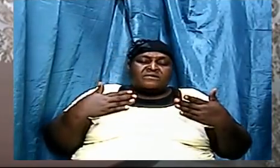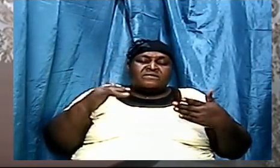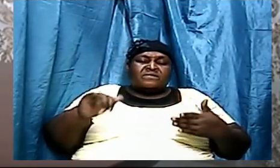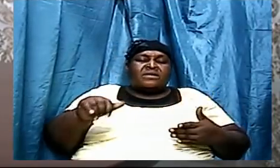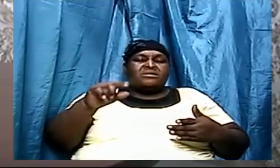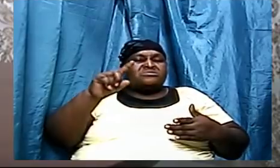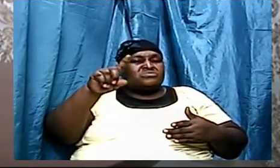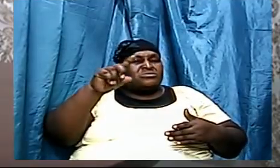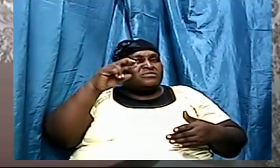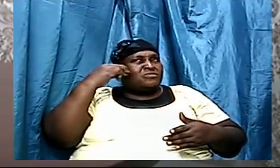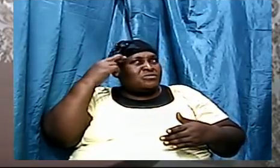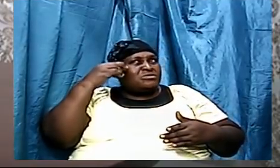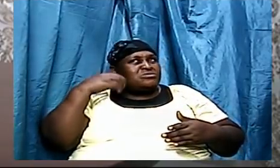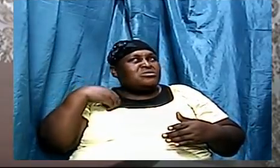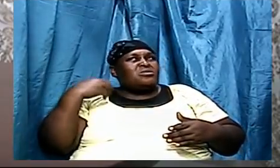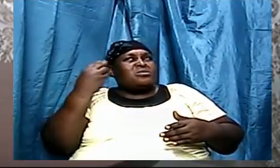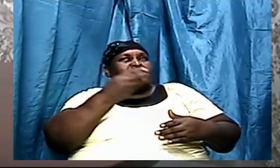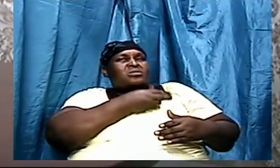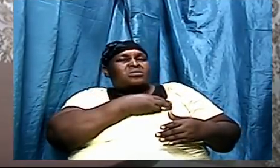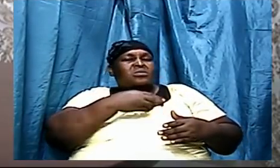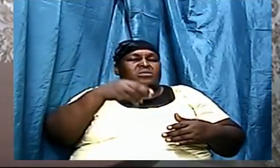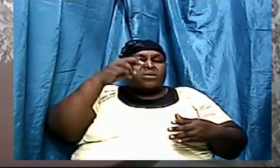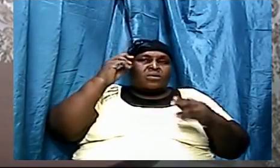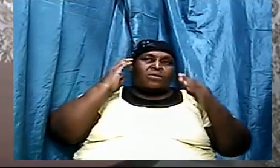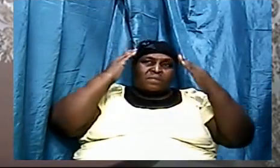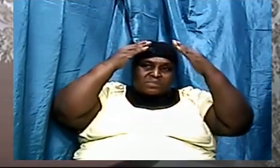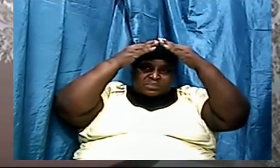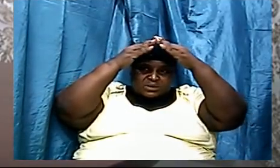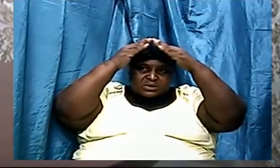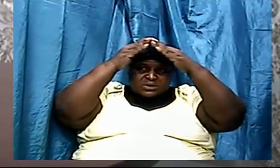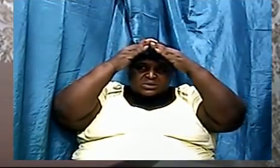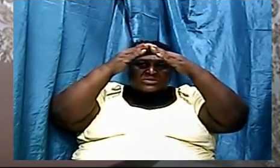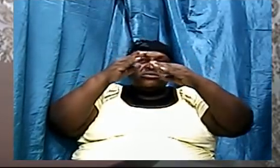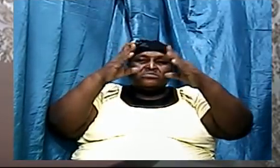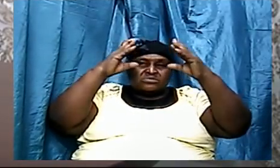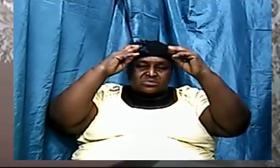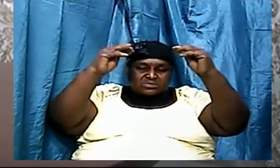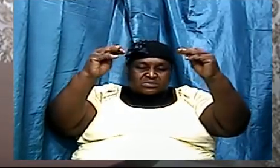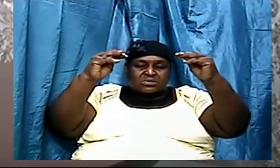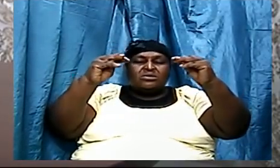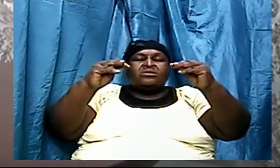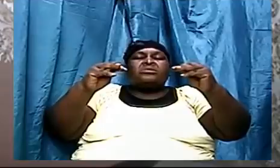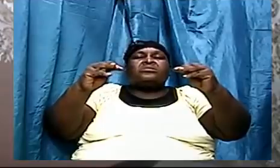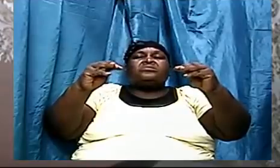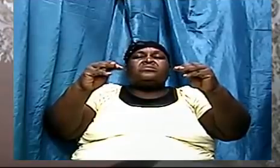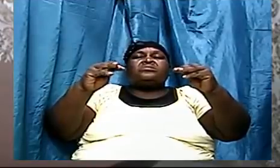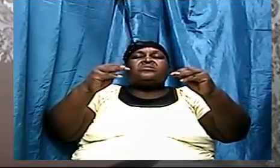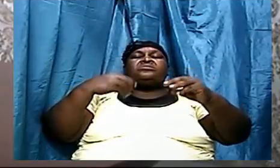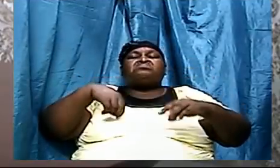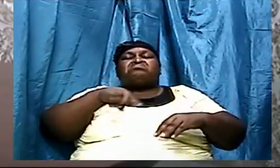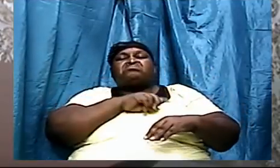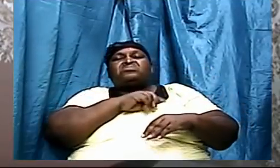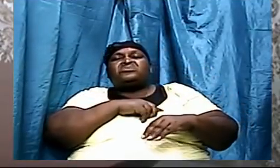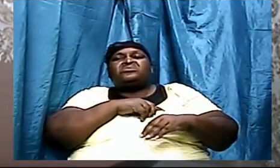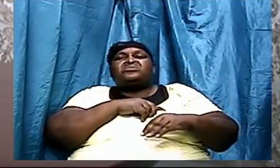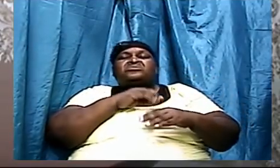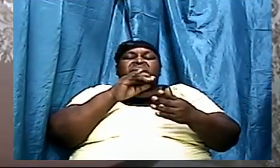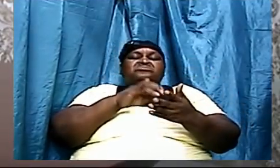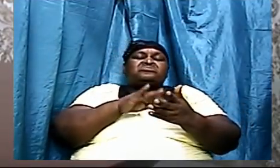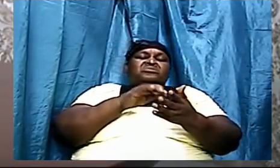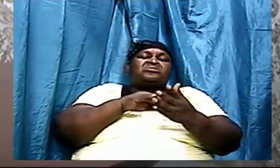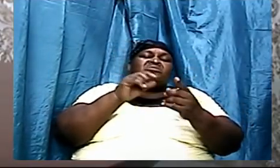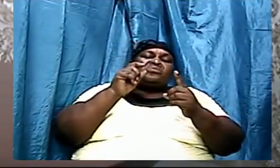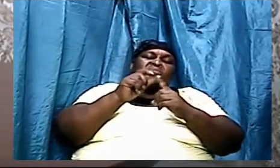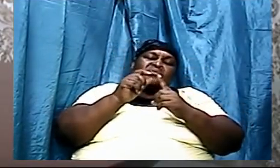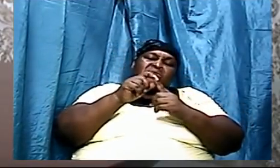put across this topic to us, that we must walk in the word. Because the word of God is for instruction. It's profitable for reproof.